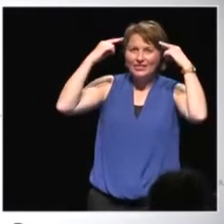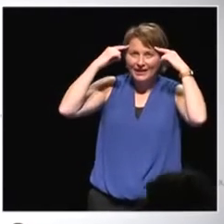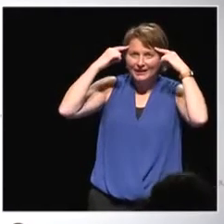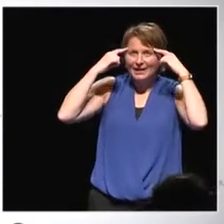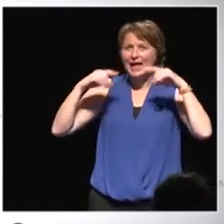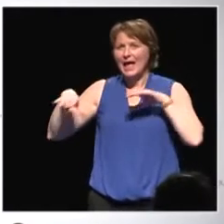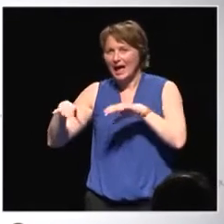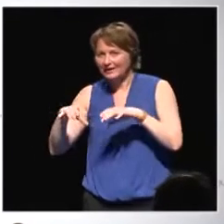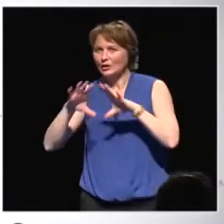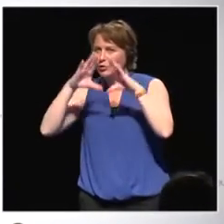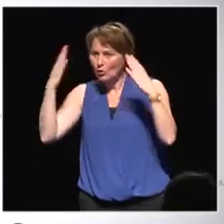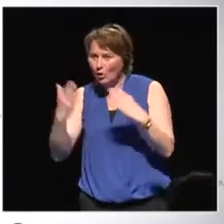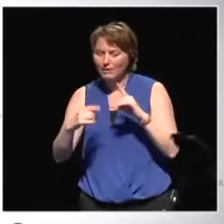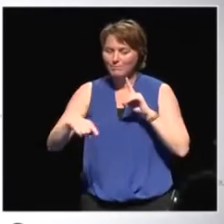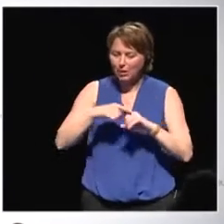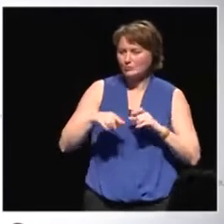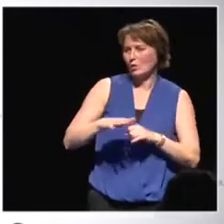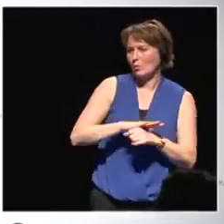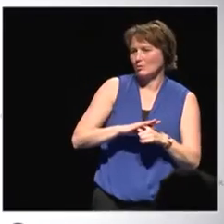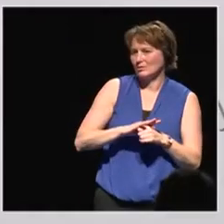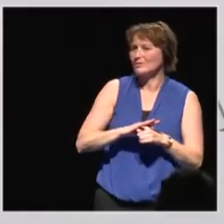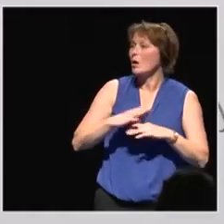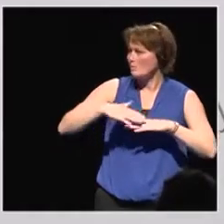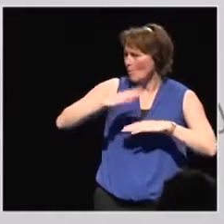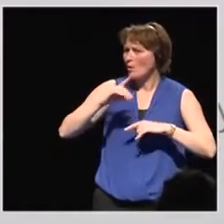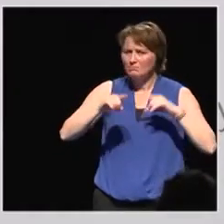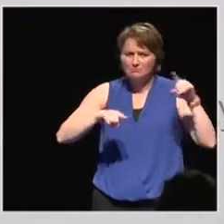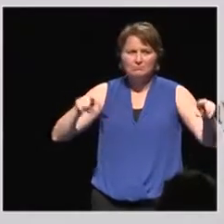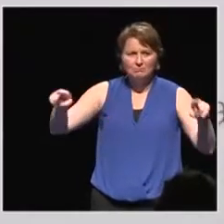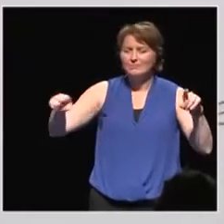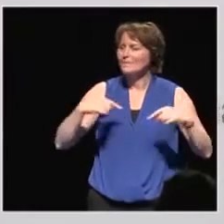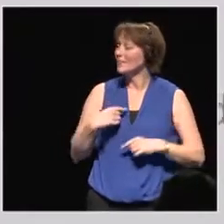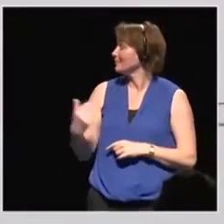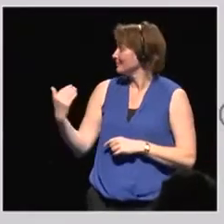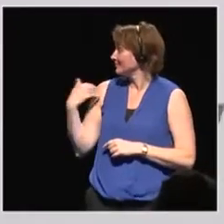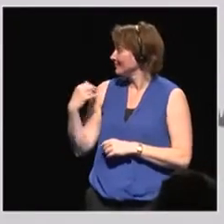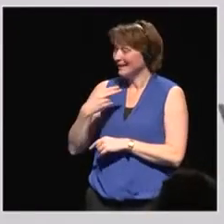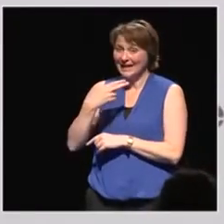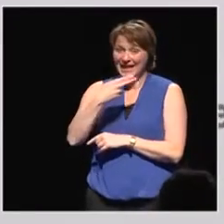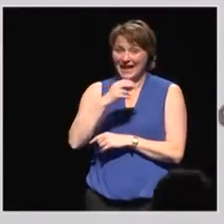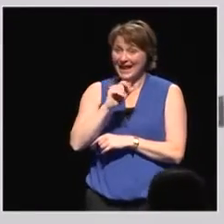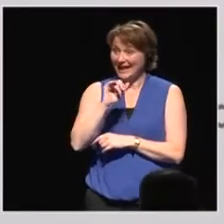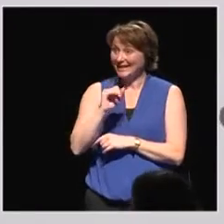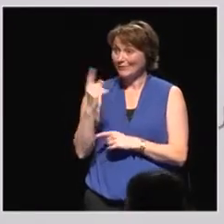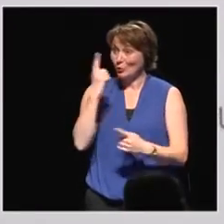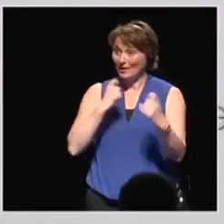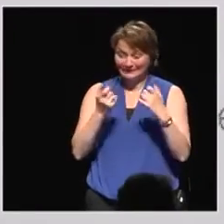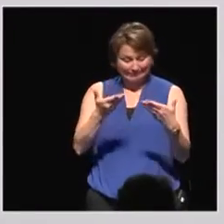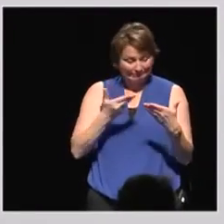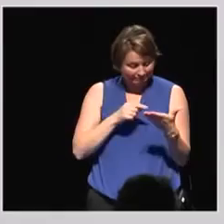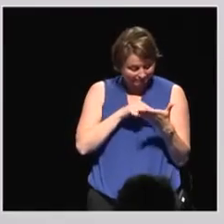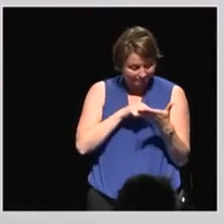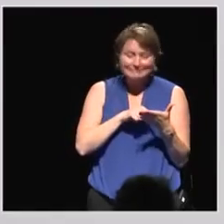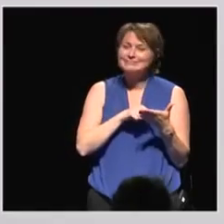globally and locally for more and more people. But Helene just told me that we get questions in which is great. So